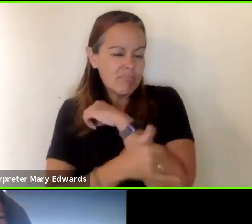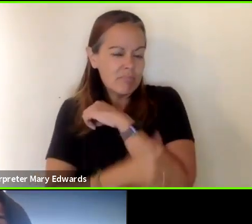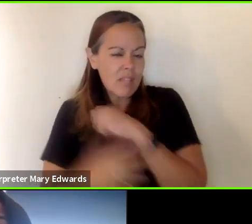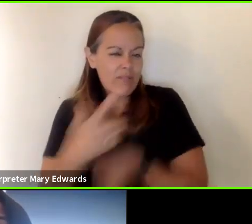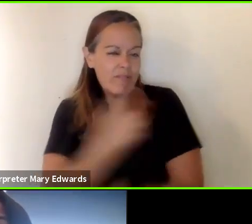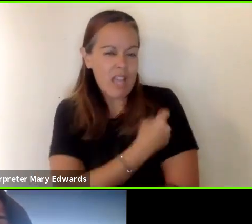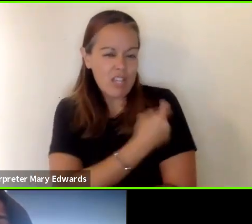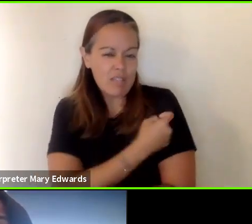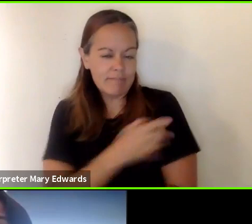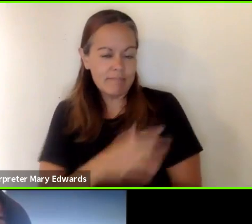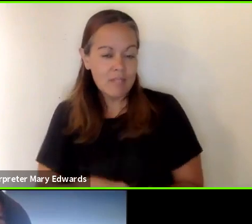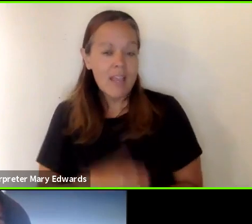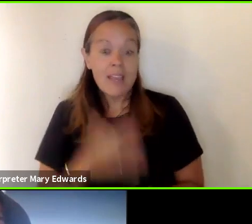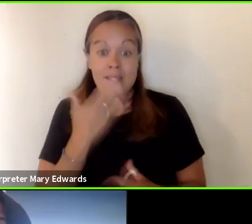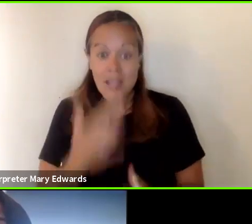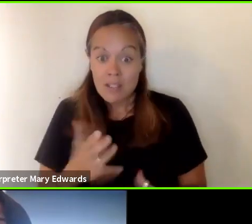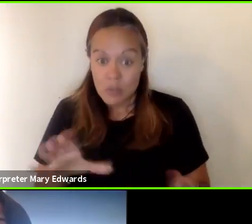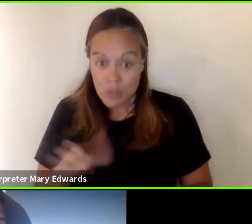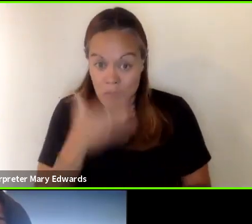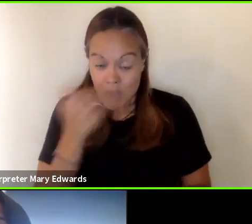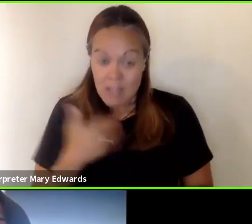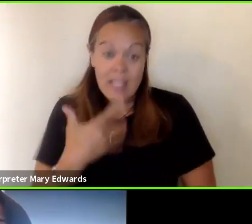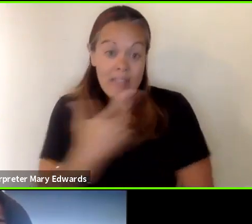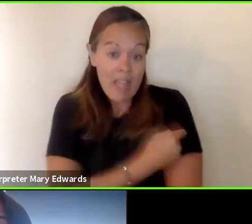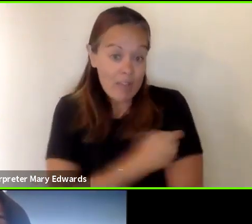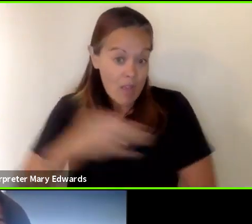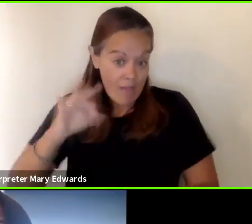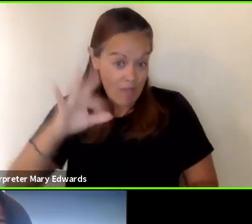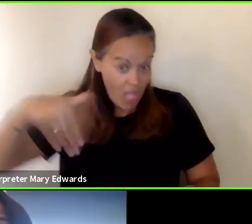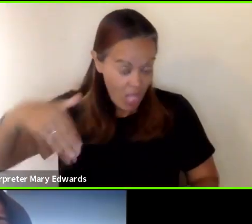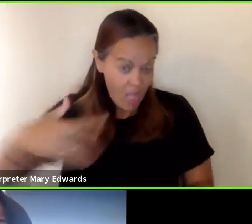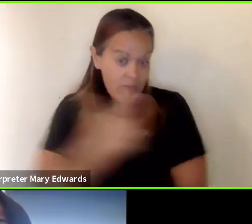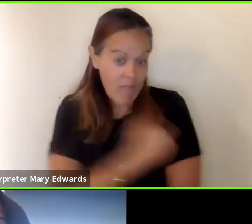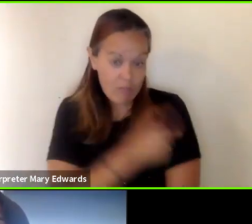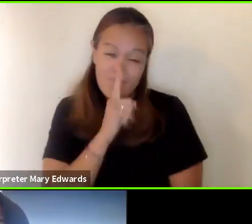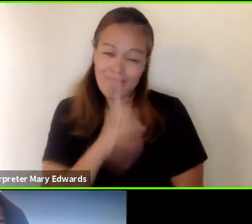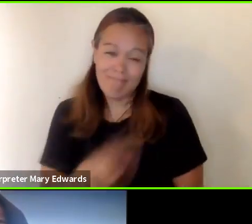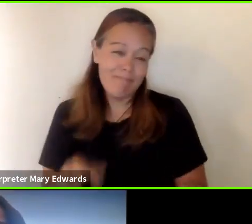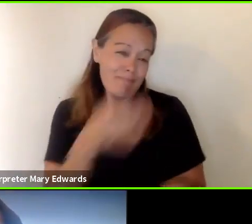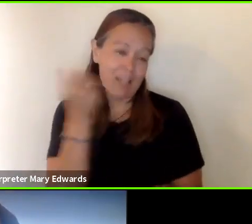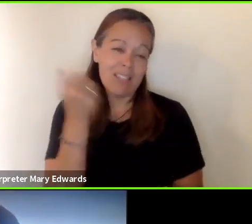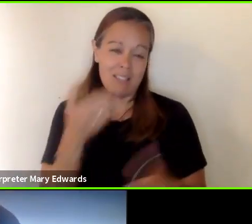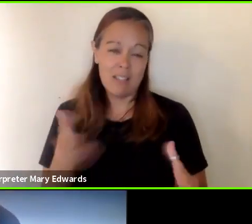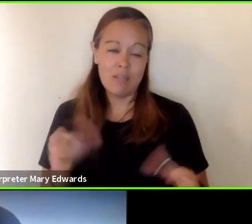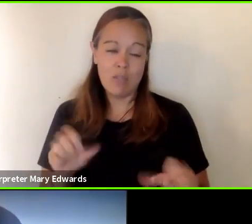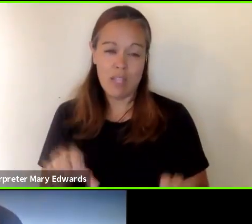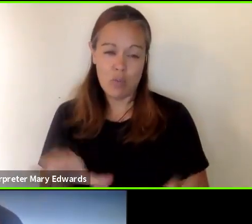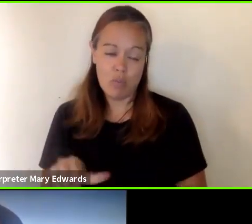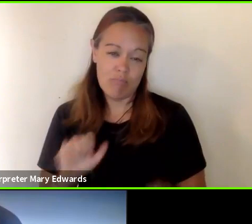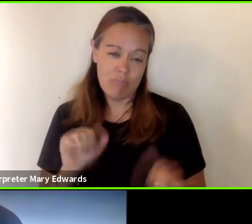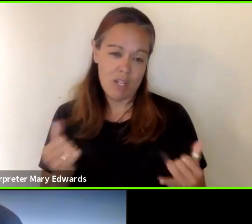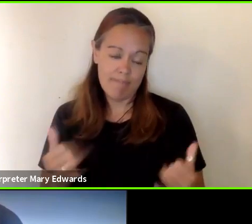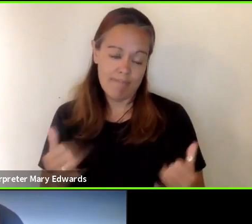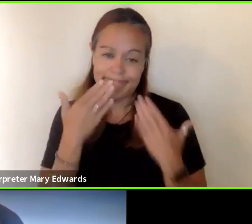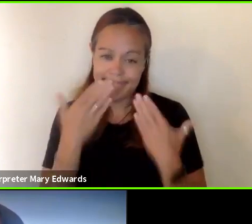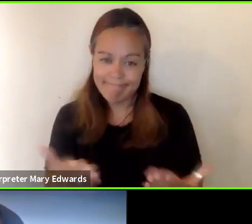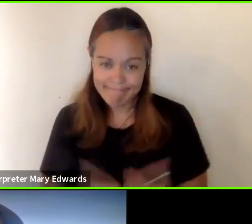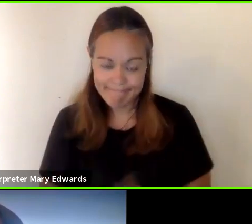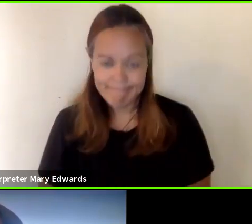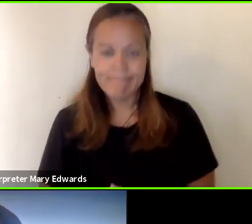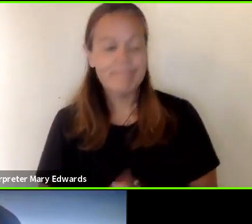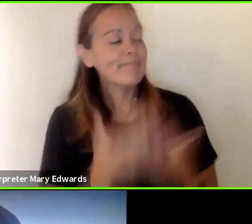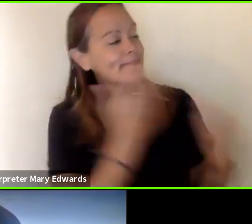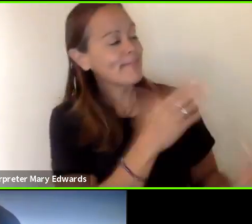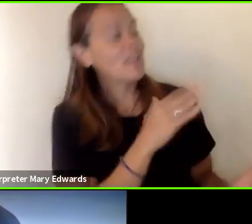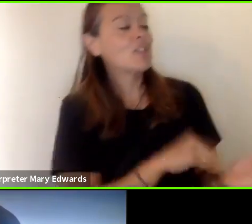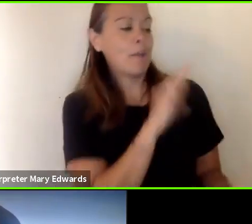you and do your best get vaccinated if unvaccinated that is really the best thing you can do right now thank you thank you thank